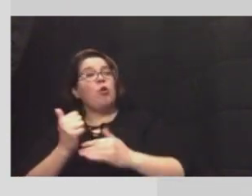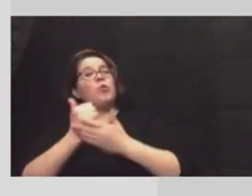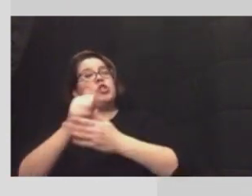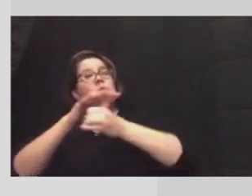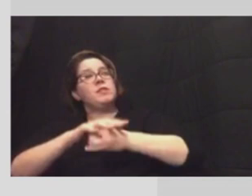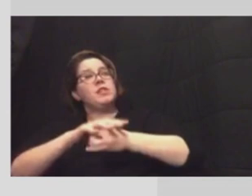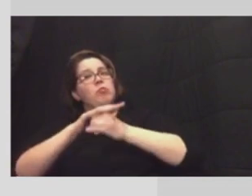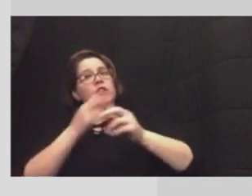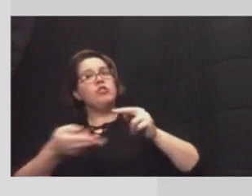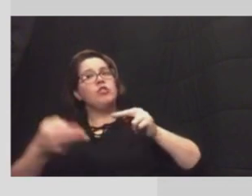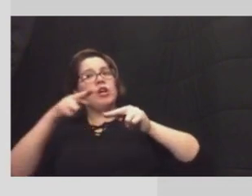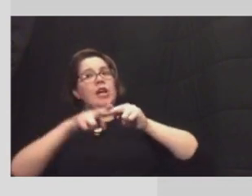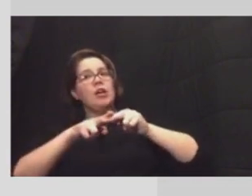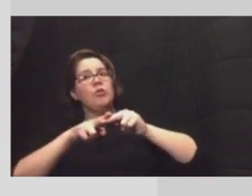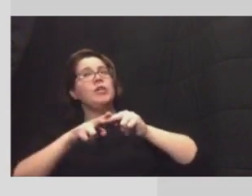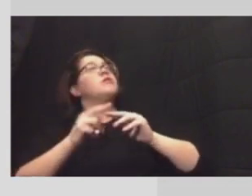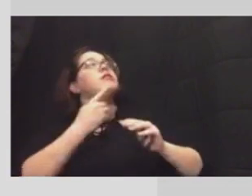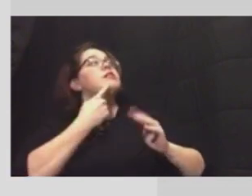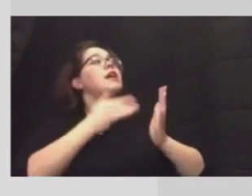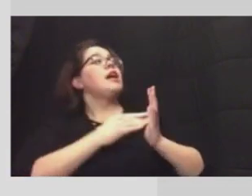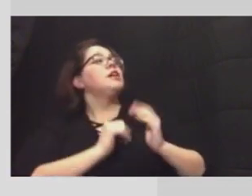excuse me